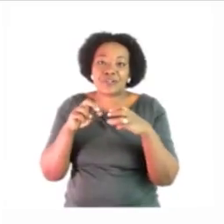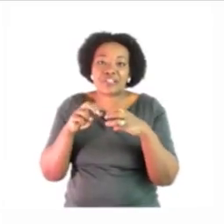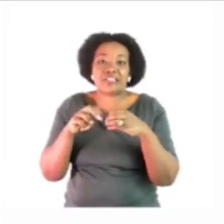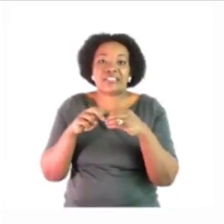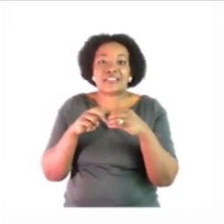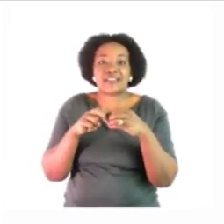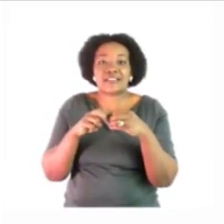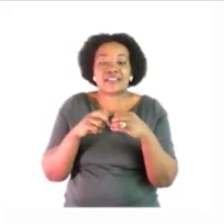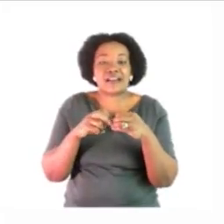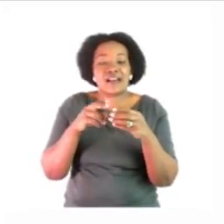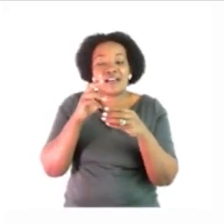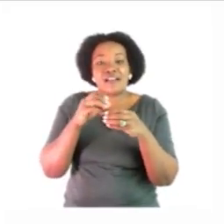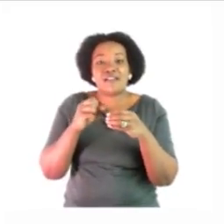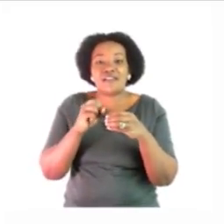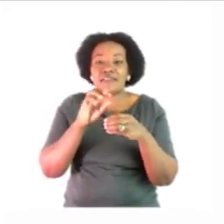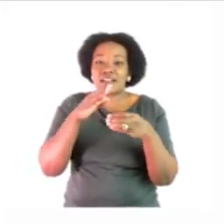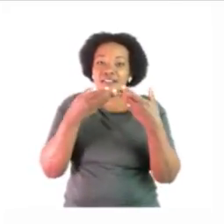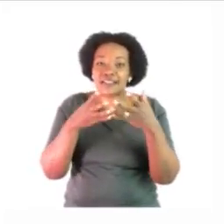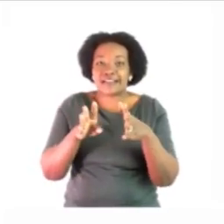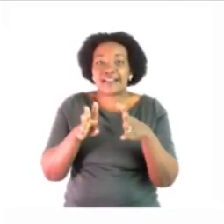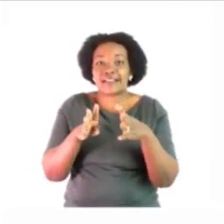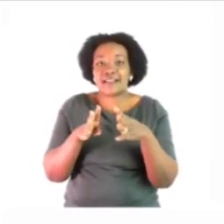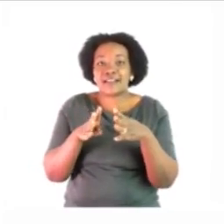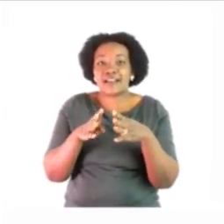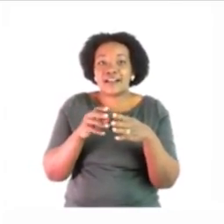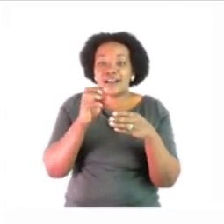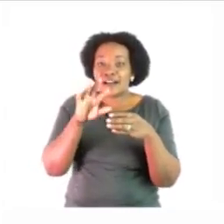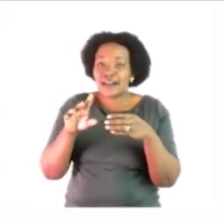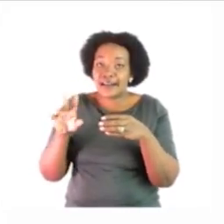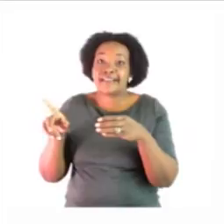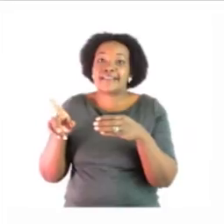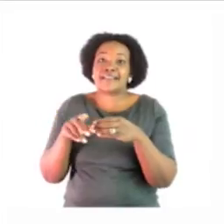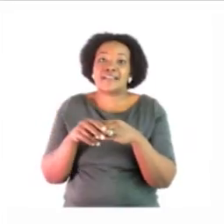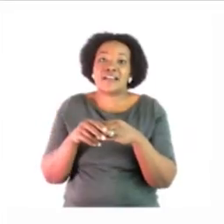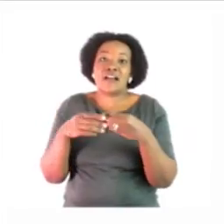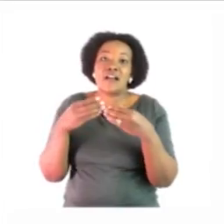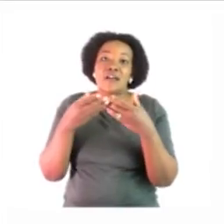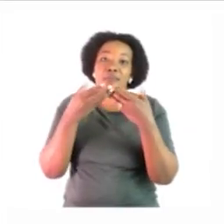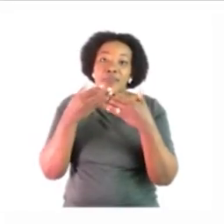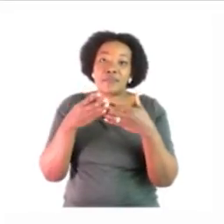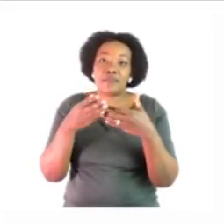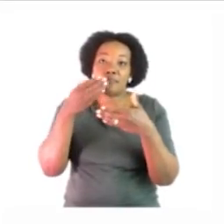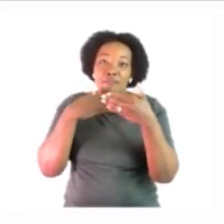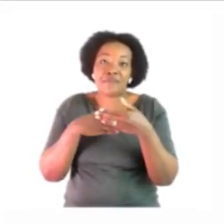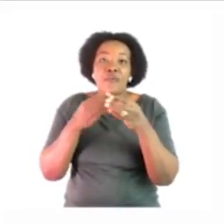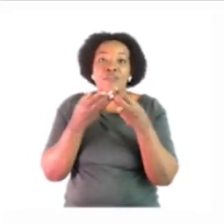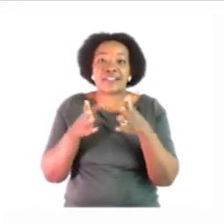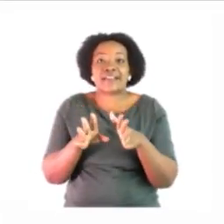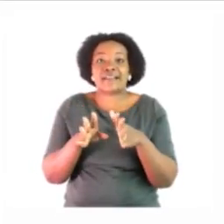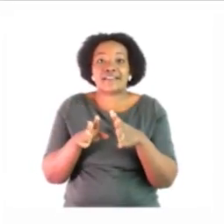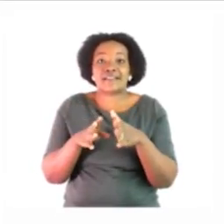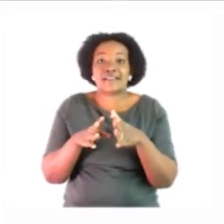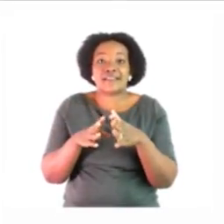the reading comprehension on the following page but but before we can actually start with the comprehension let us quickly look